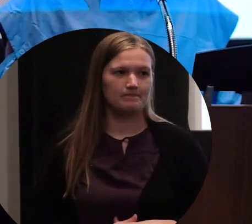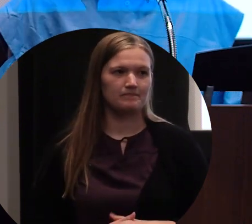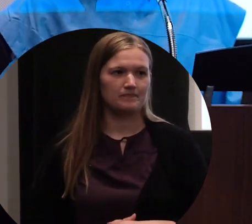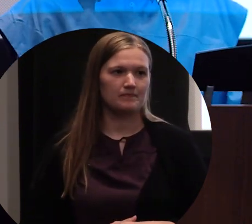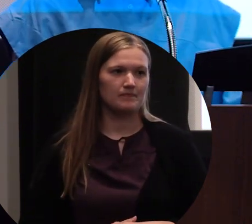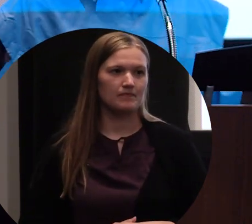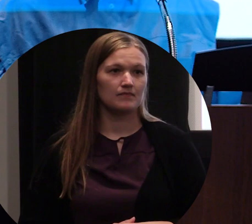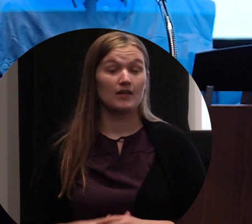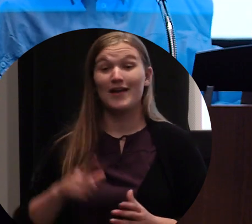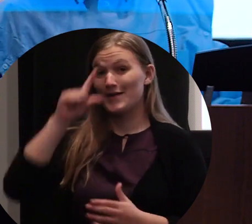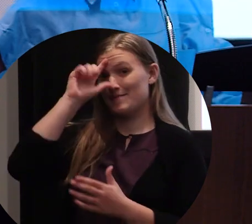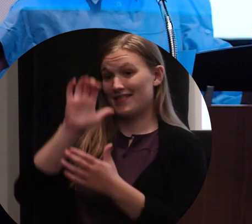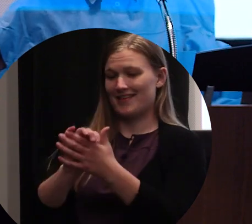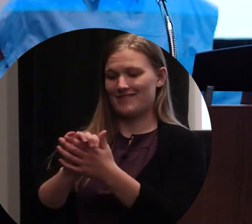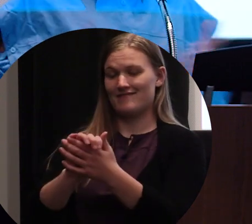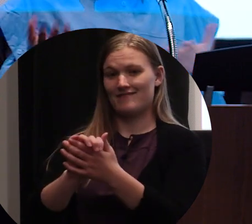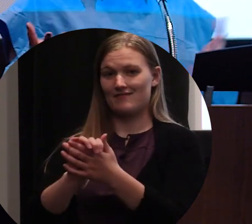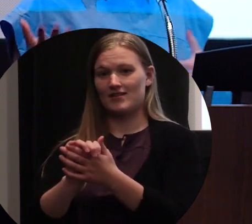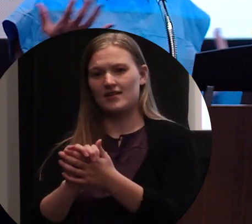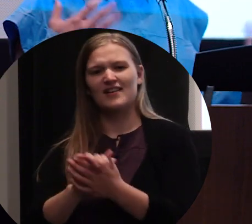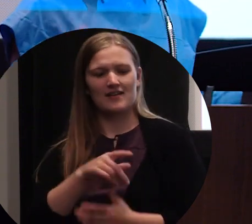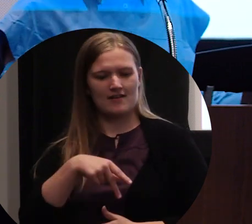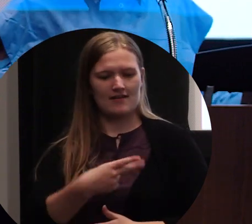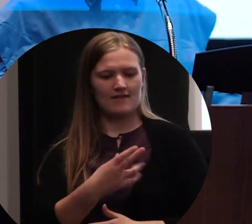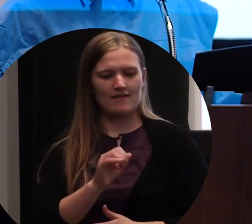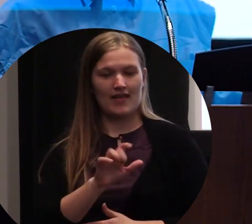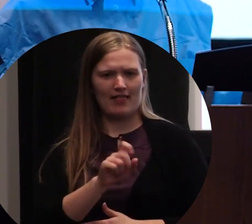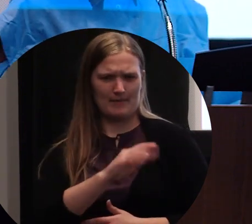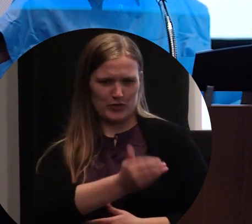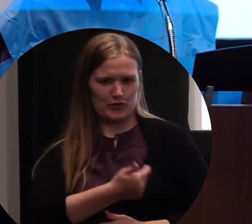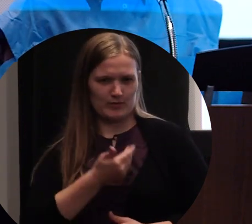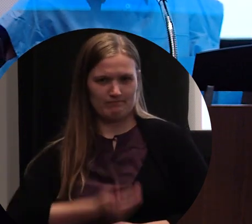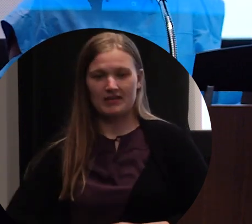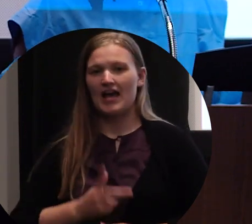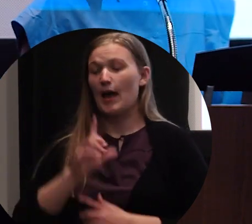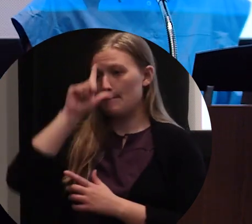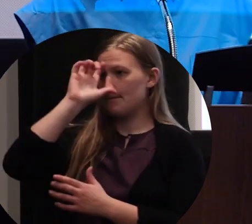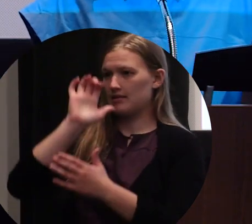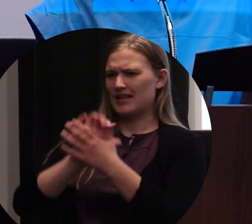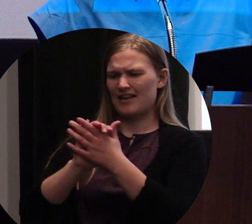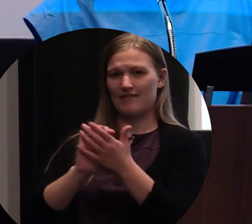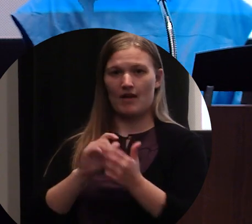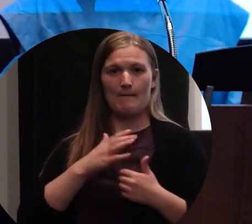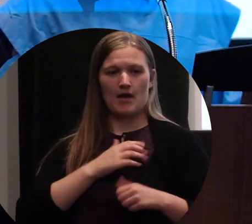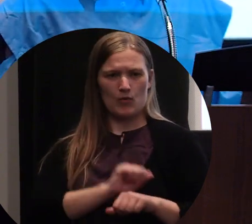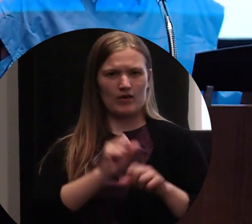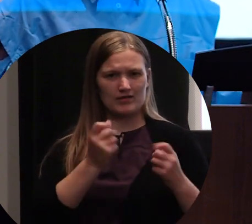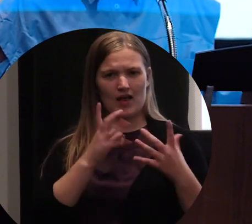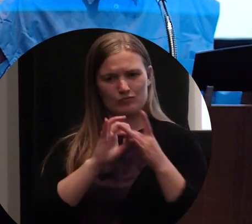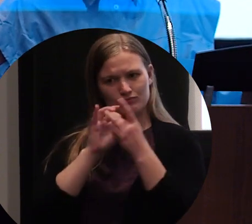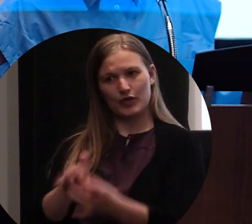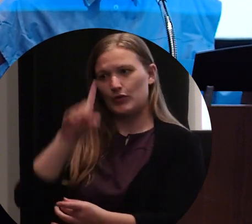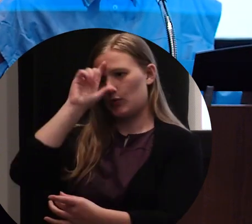Okay, so belief, as Philip introduced me before with kind of the ideas of that I'm navigating my work, a lot of it is